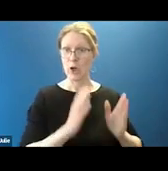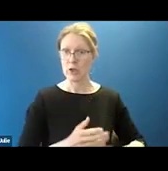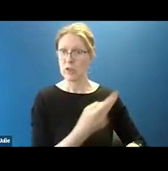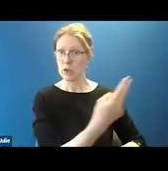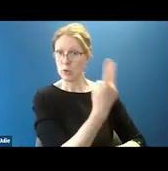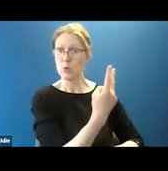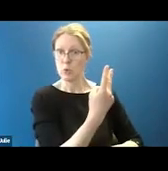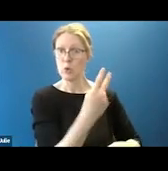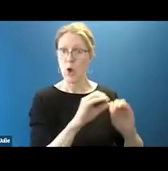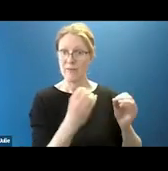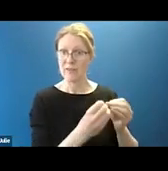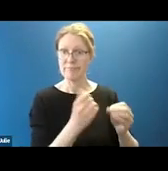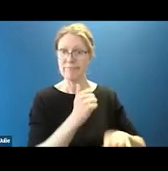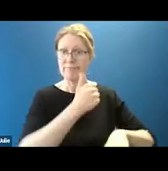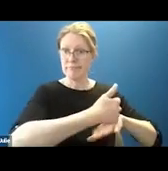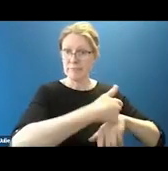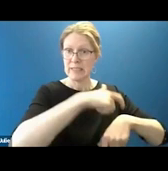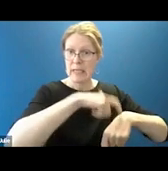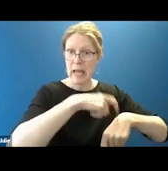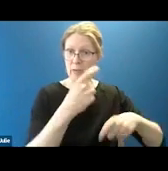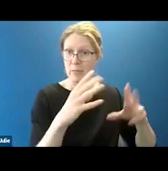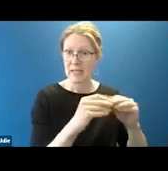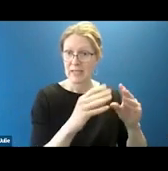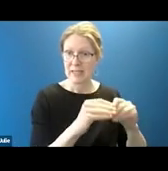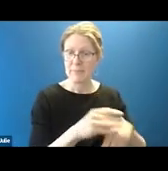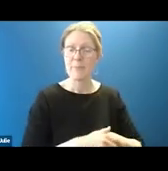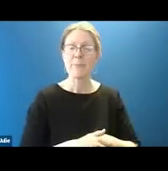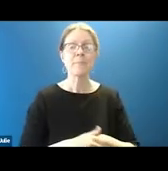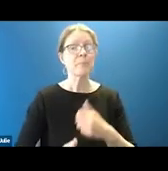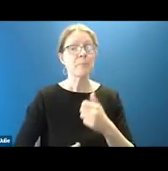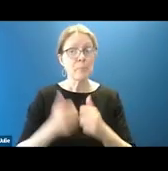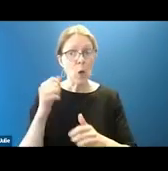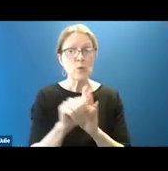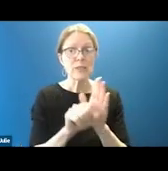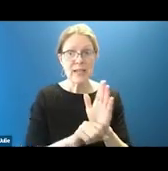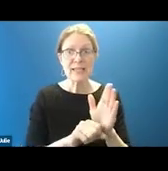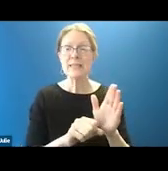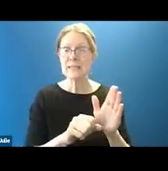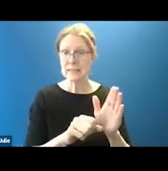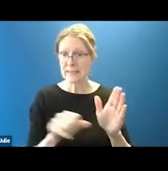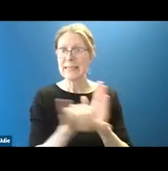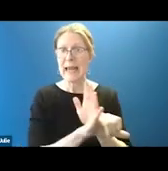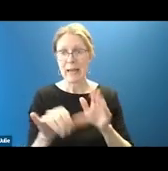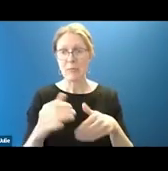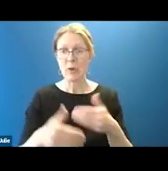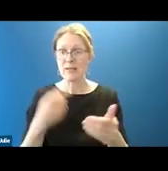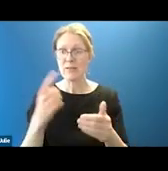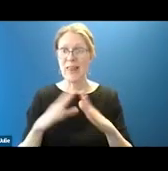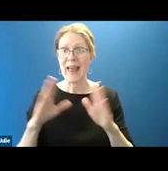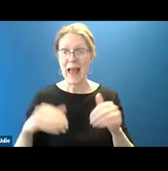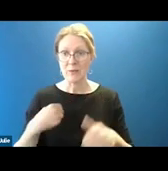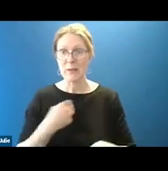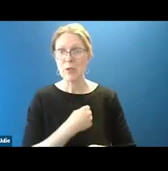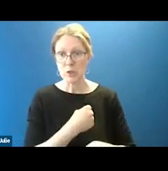for your Zoom meetings. And for most states, they will do the same for your House members. For large states,